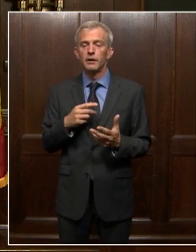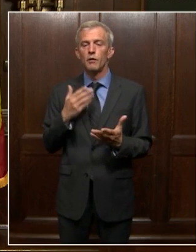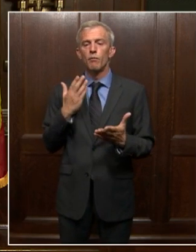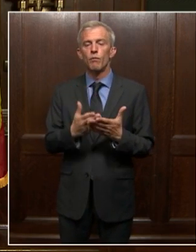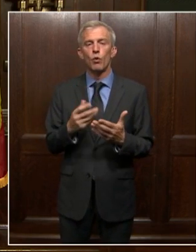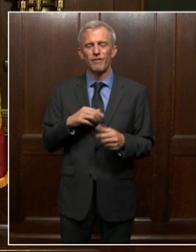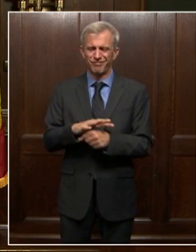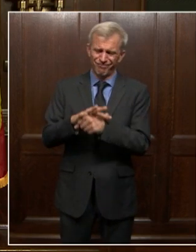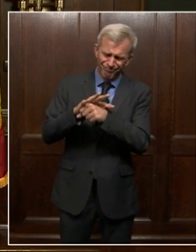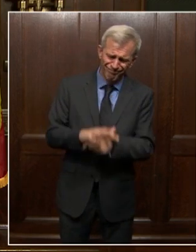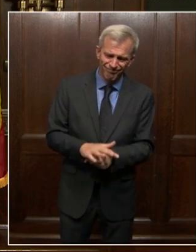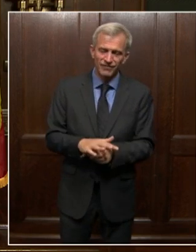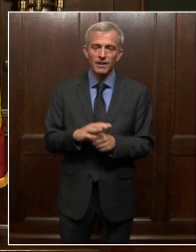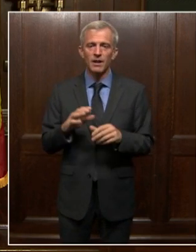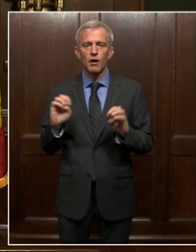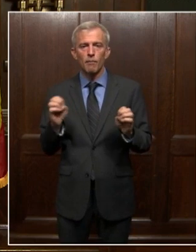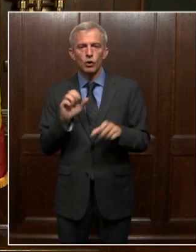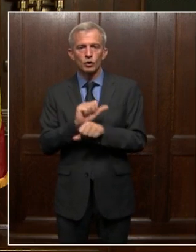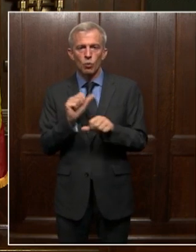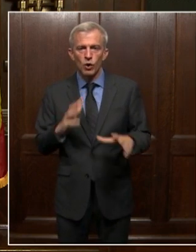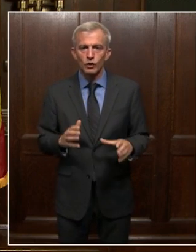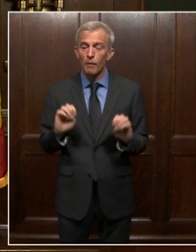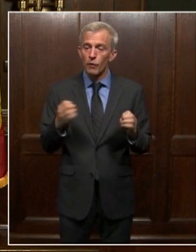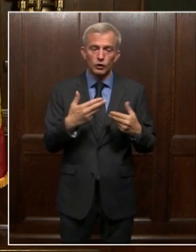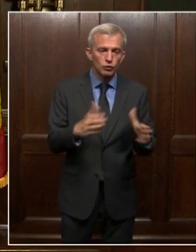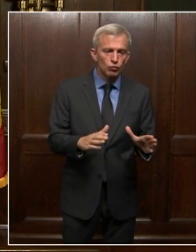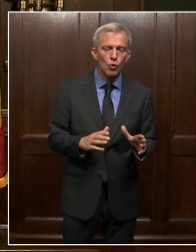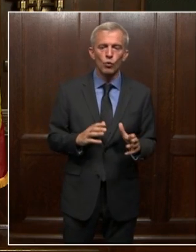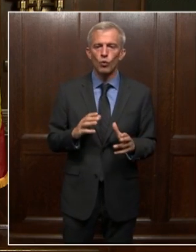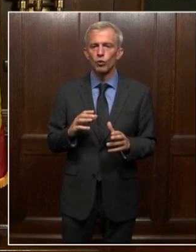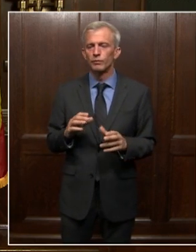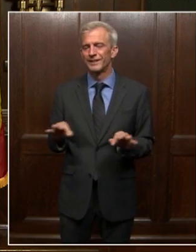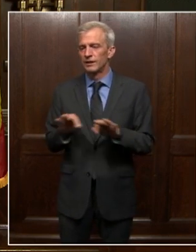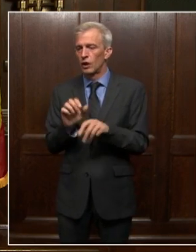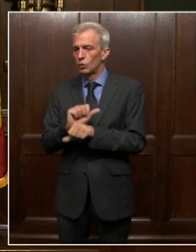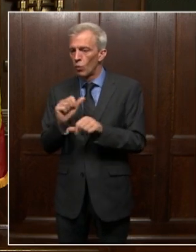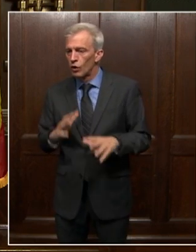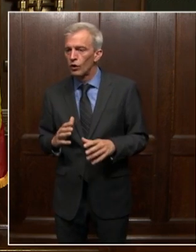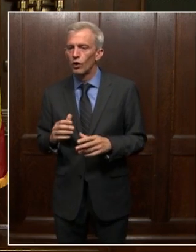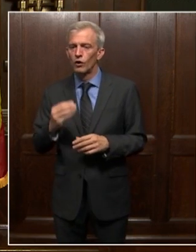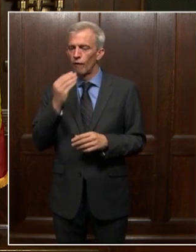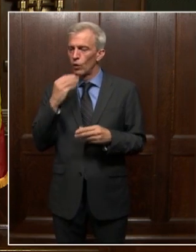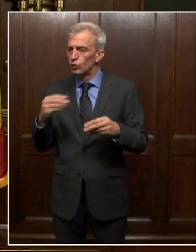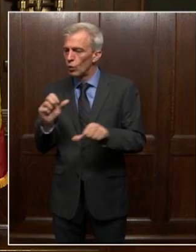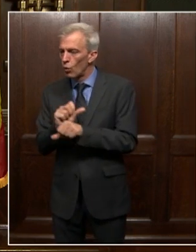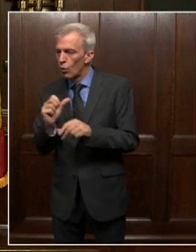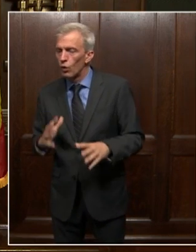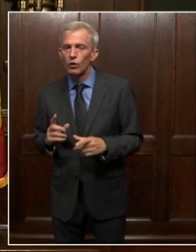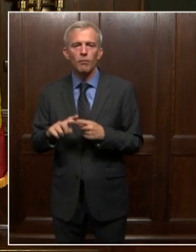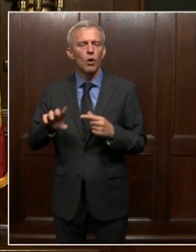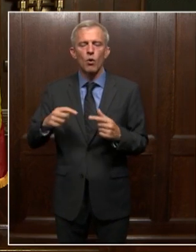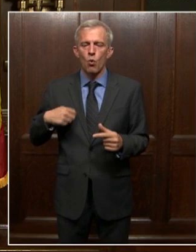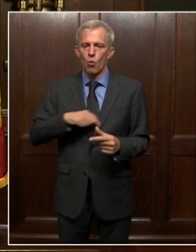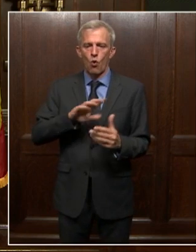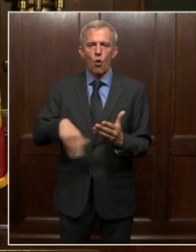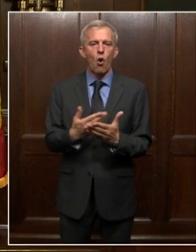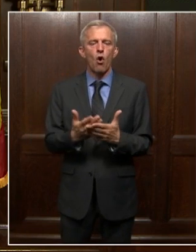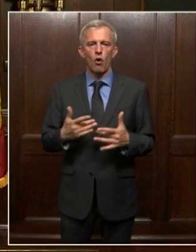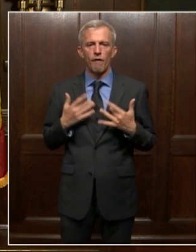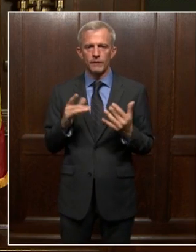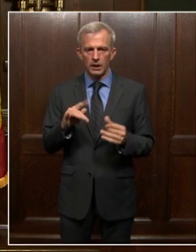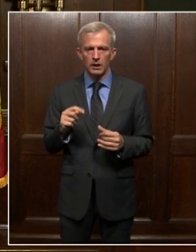rooms to the ones that are stocking our shelves, but we are all feeling that. That's my message to young people and their families today.